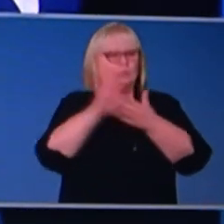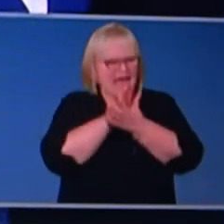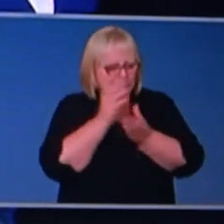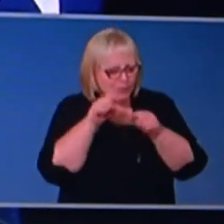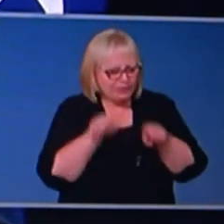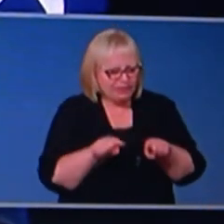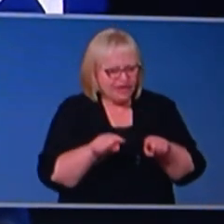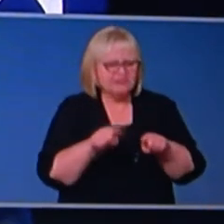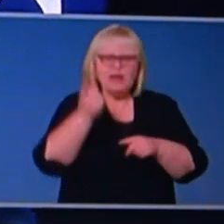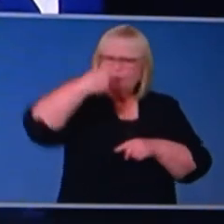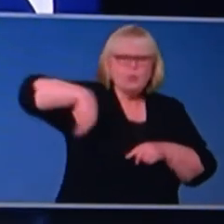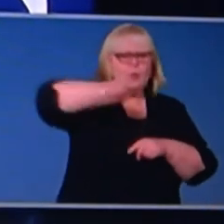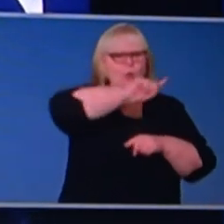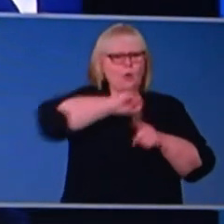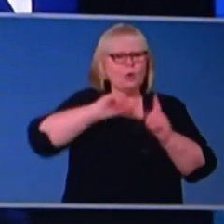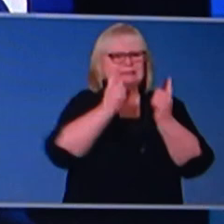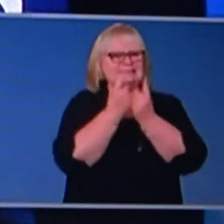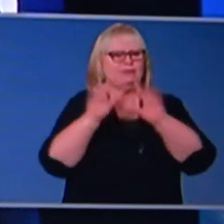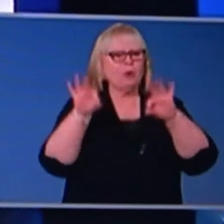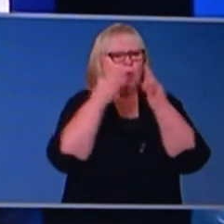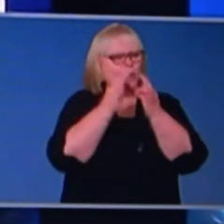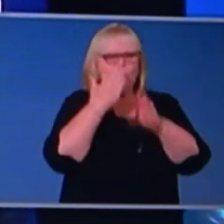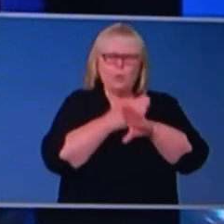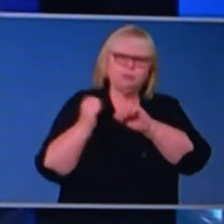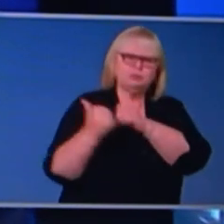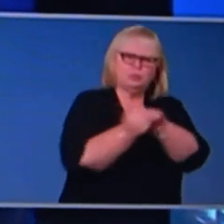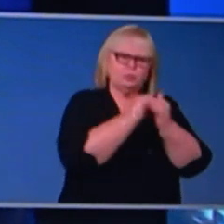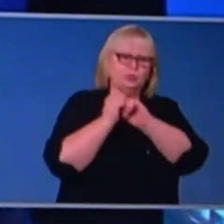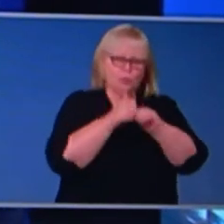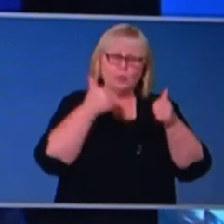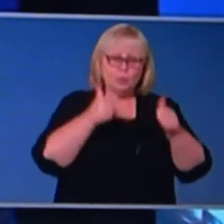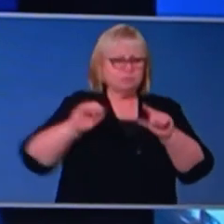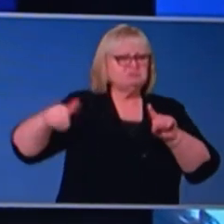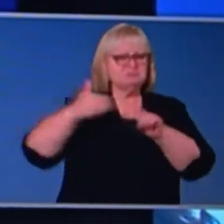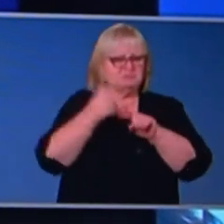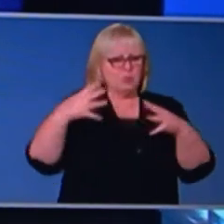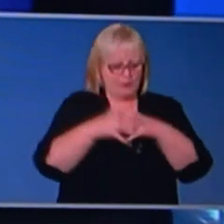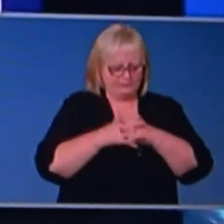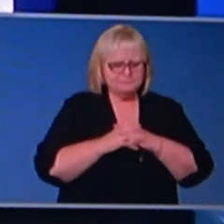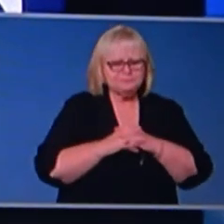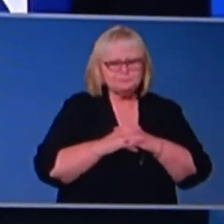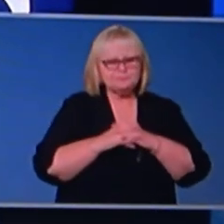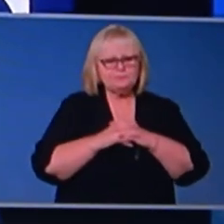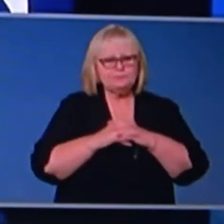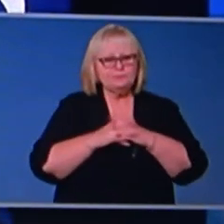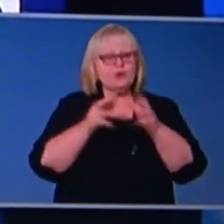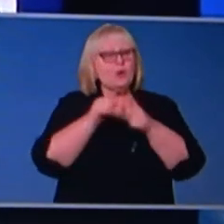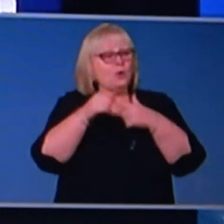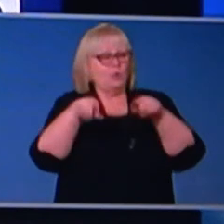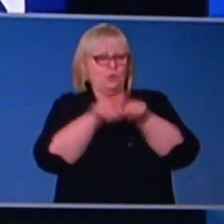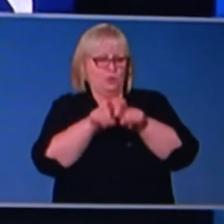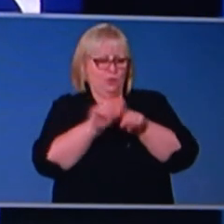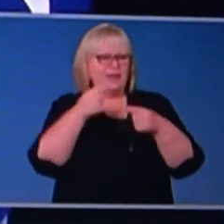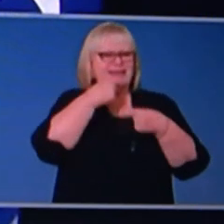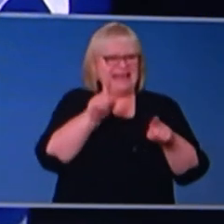way in which the industry is engaged with the government to achieve that over the course of the past week. Now, in addition to that, what we're announcing